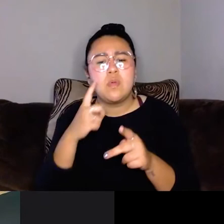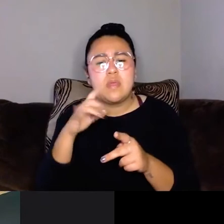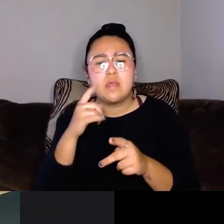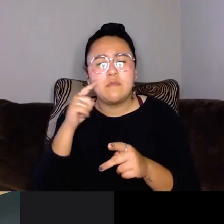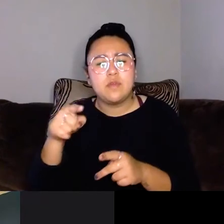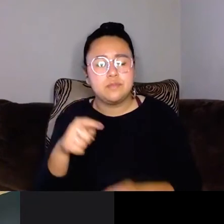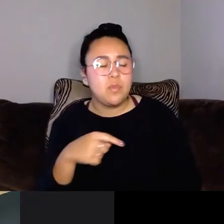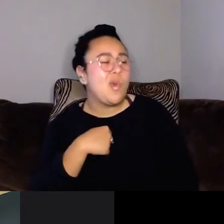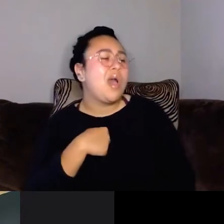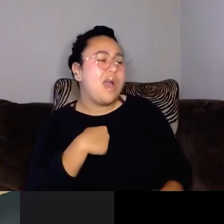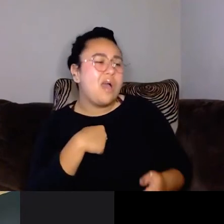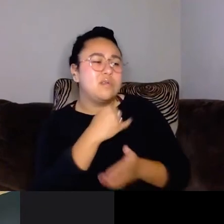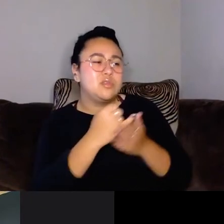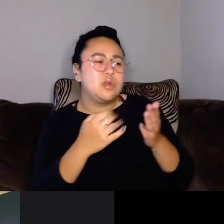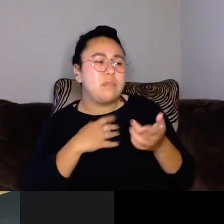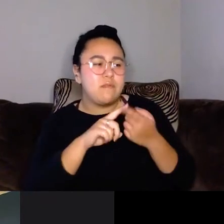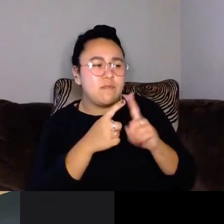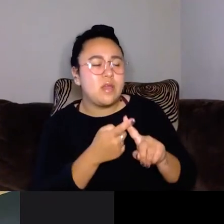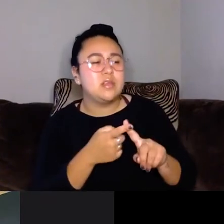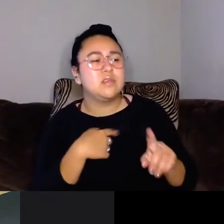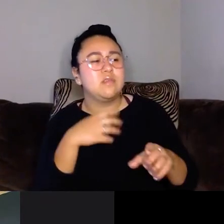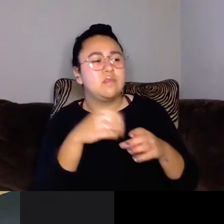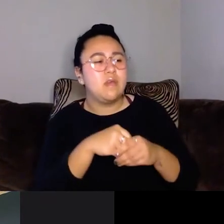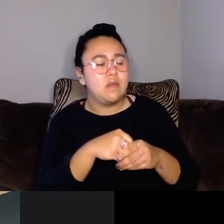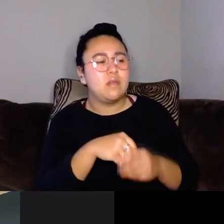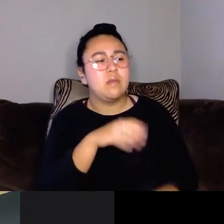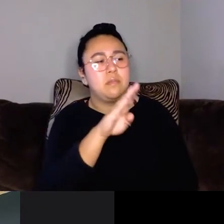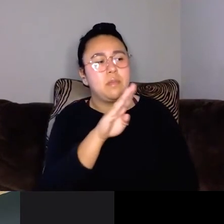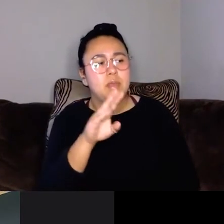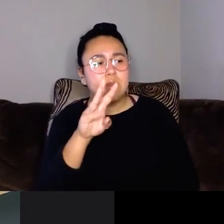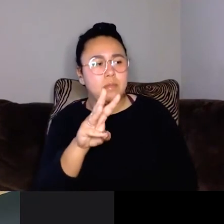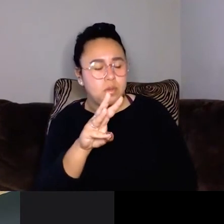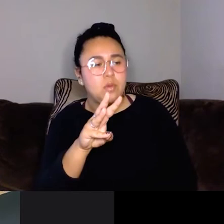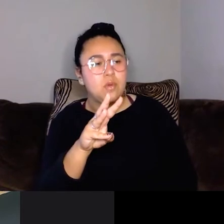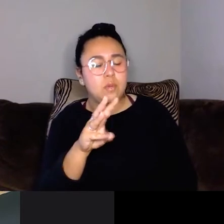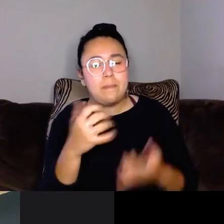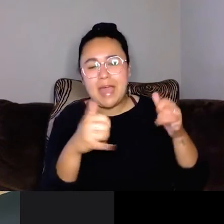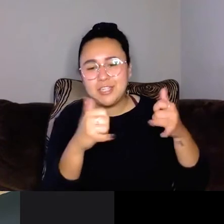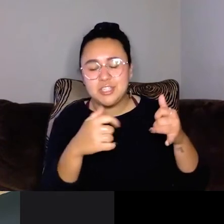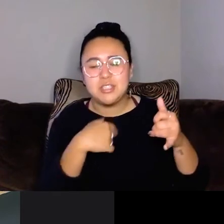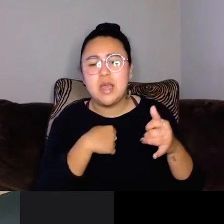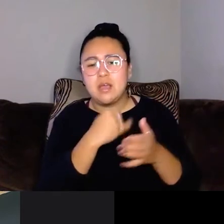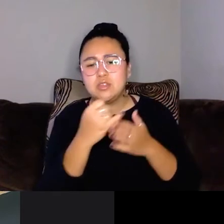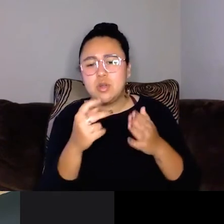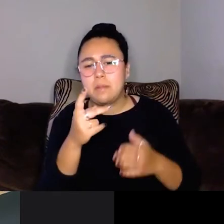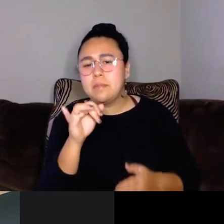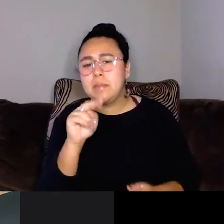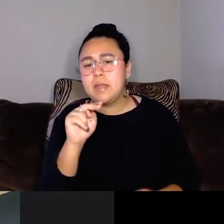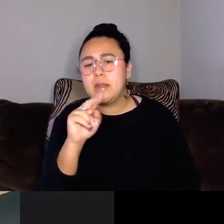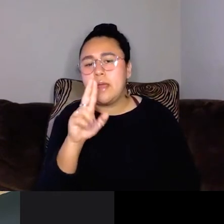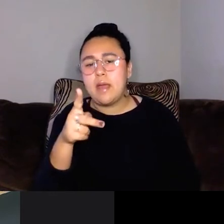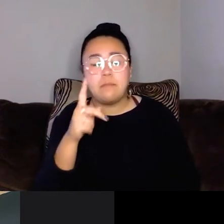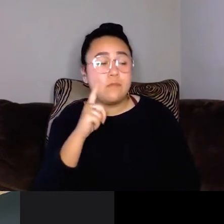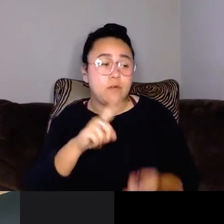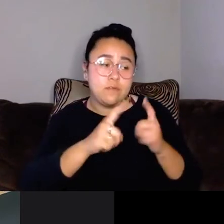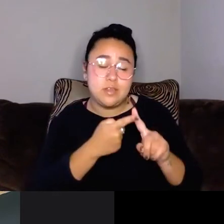friends. I'd gotten involved with like the BBW bashes and I was doing pinups for my friends. They weren't very good, but,